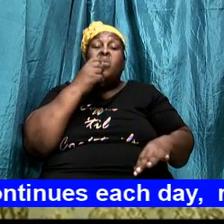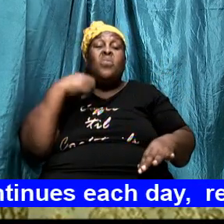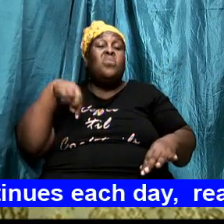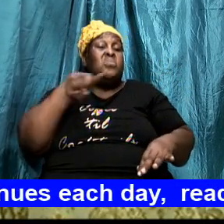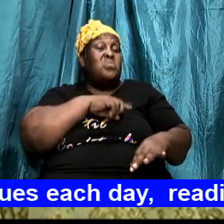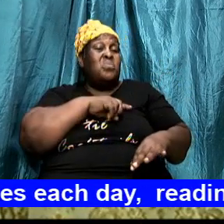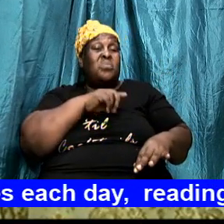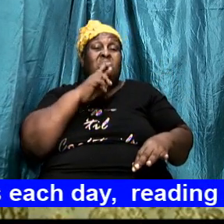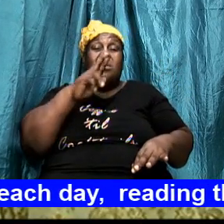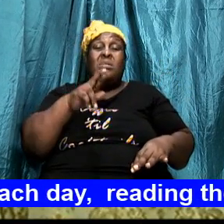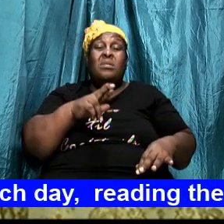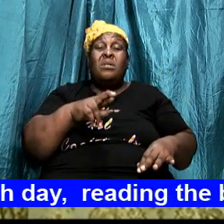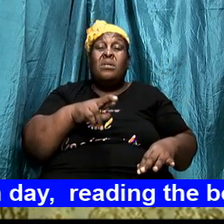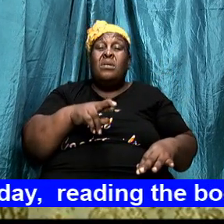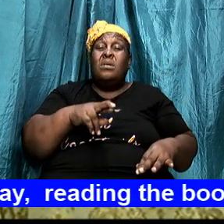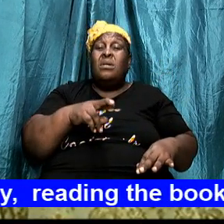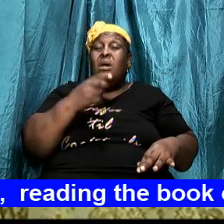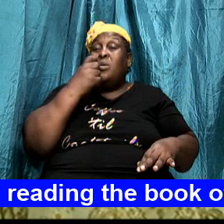know whose we are